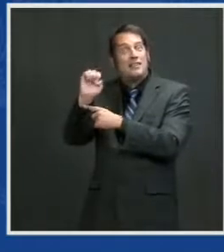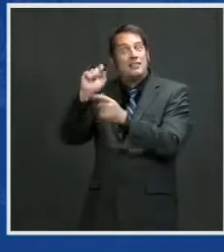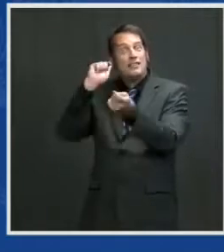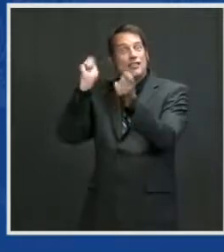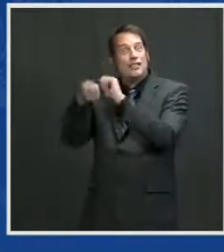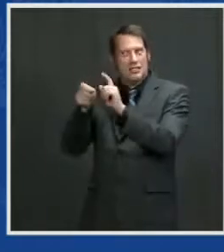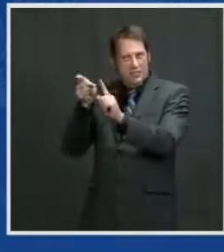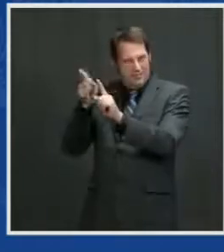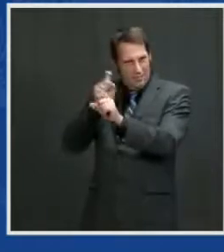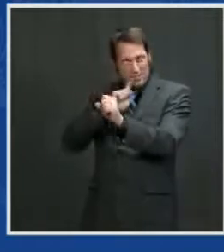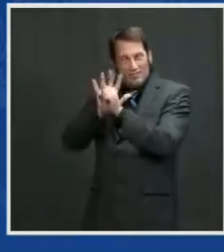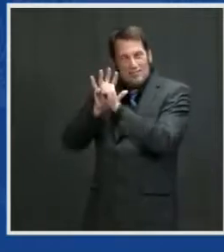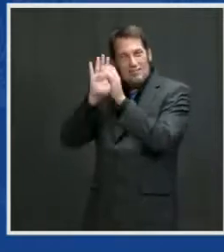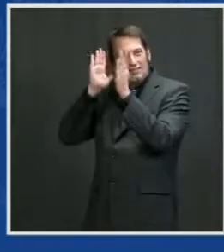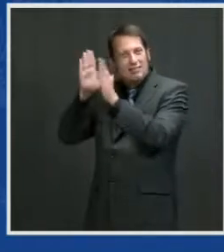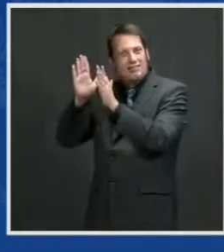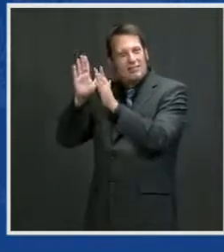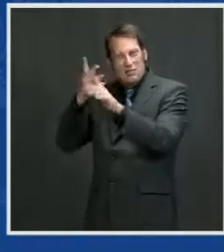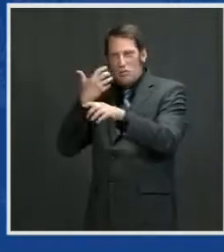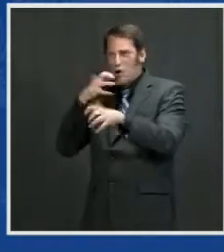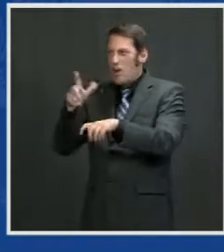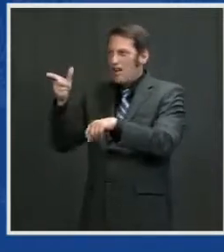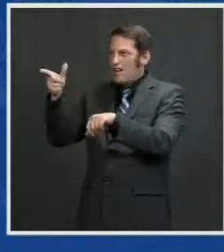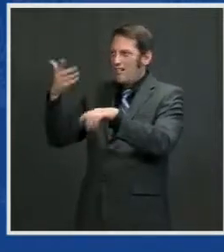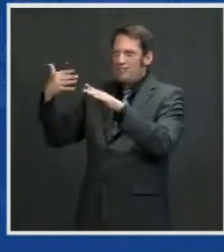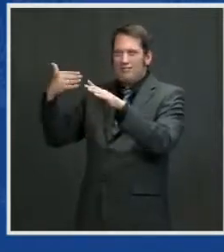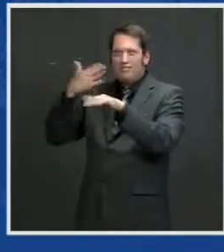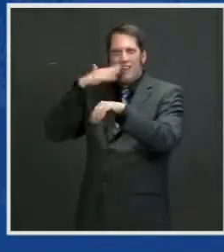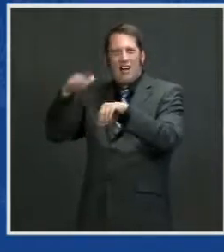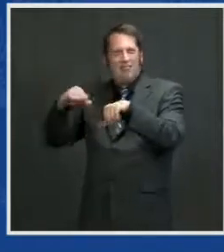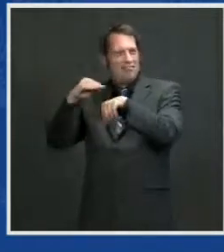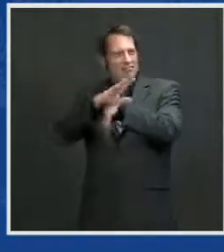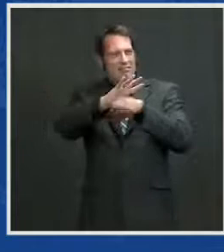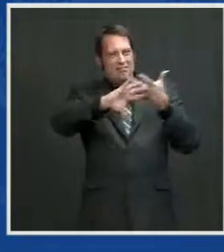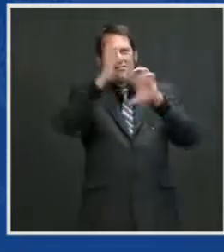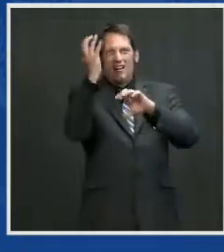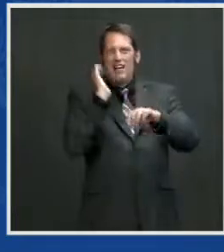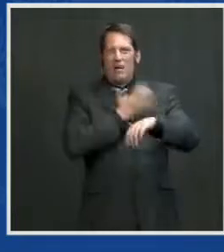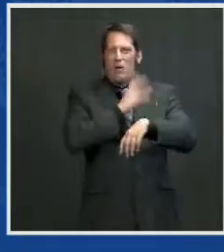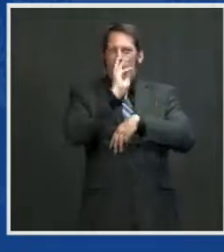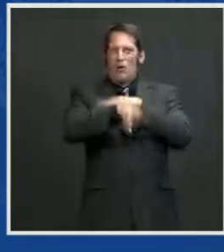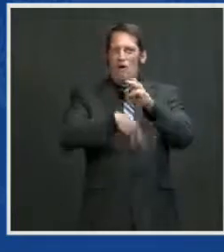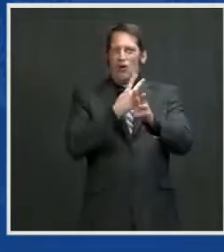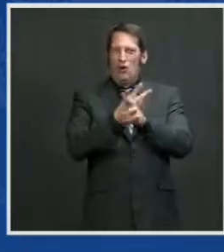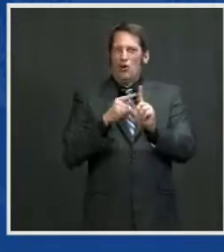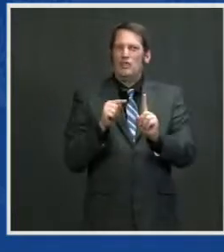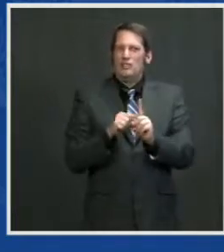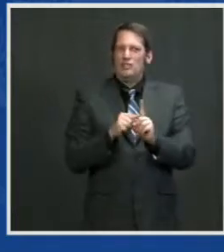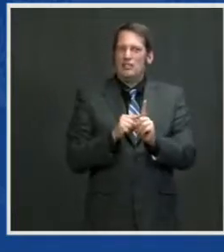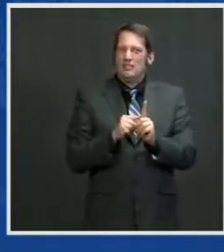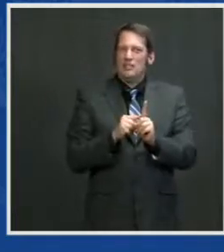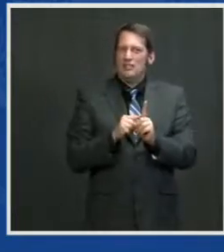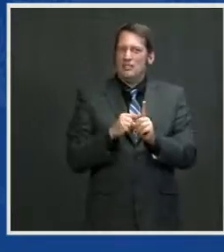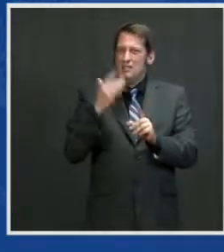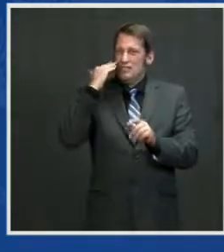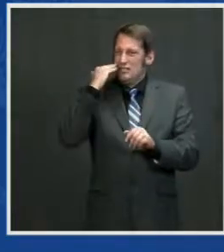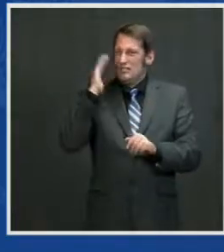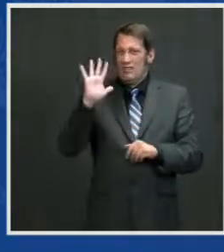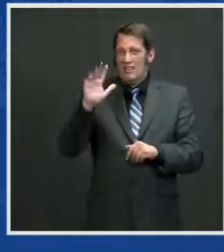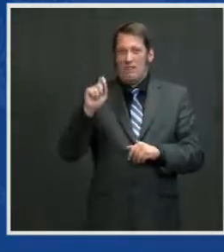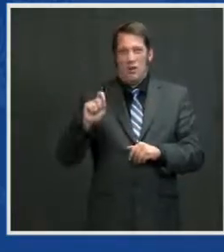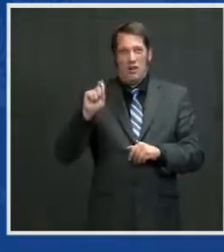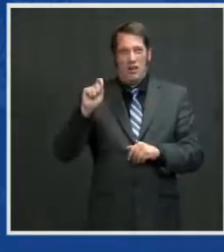to no more than 1.5 degrees Celsius and lead the global transition to clean energy technology.